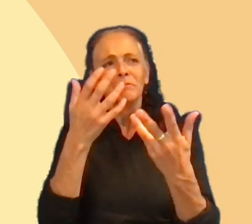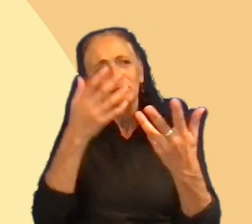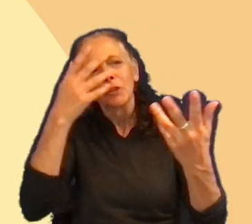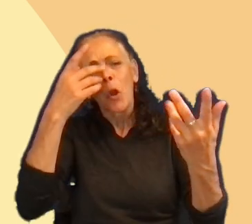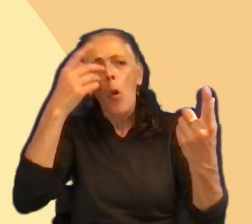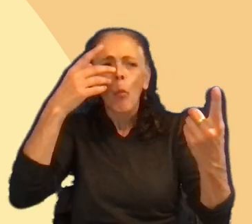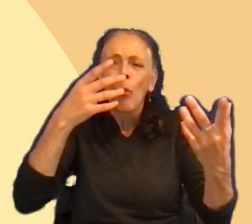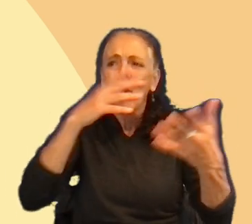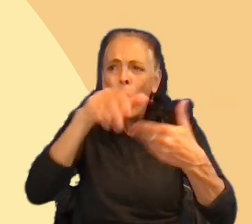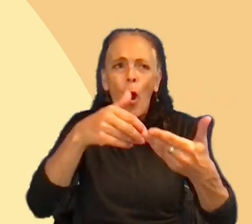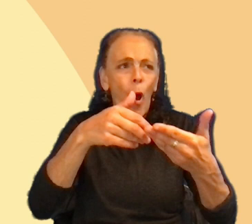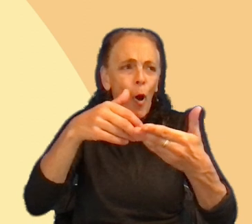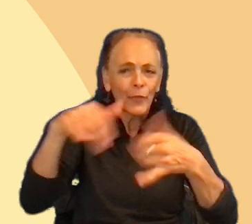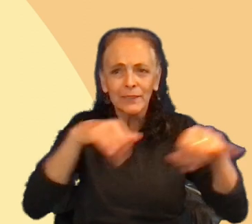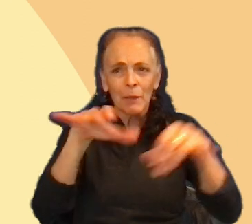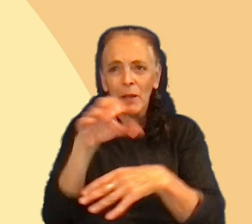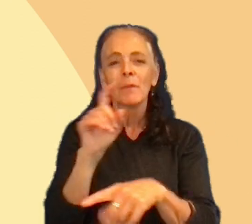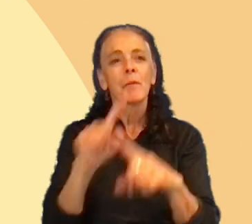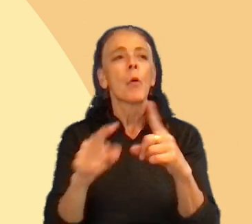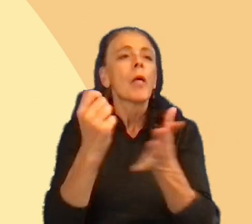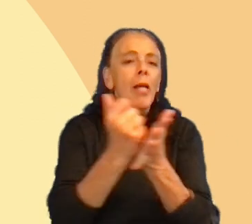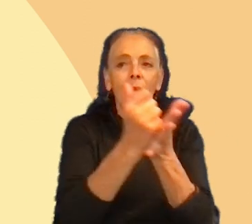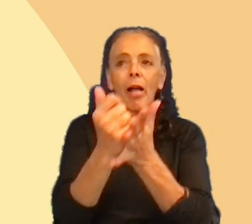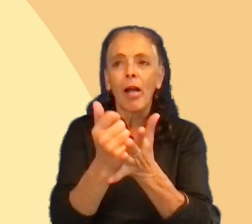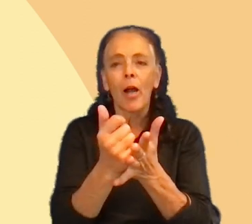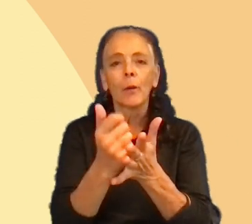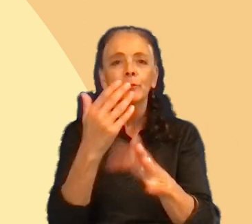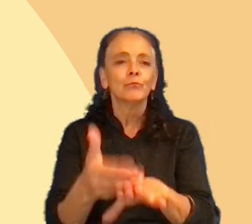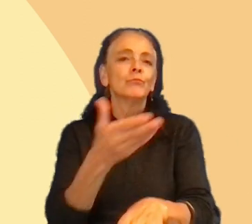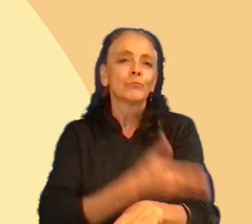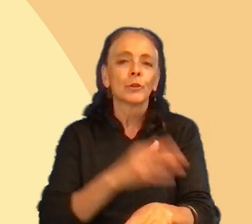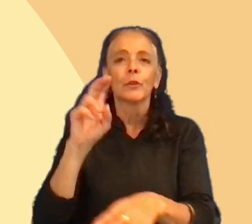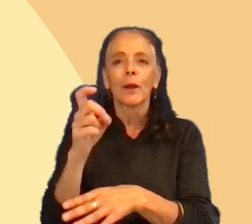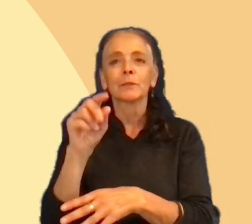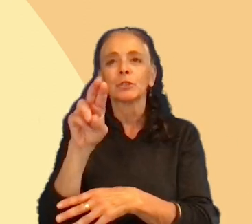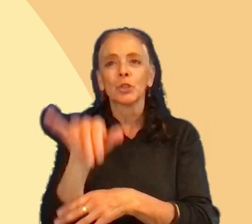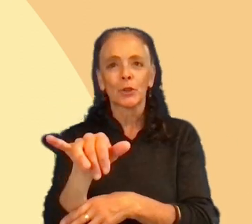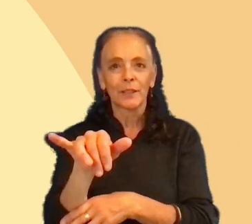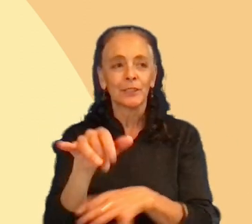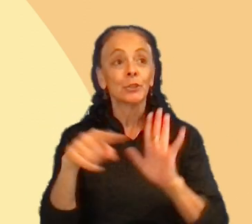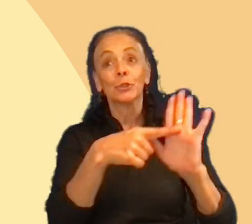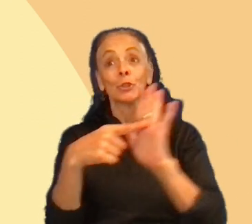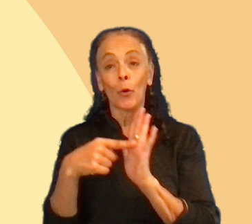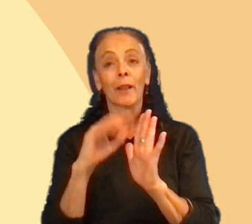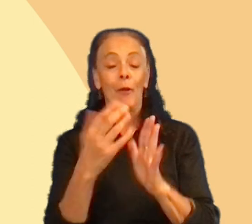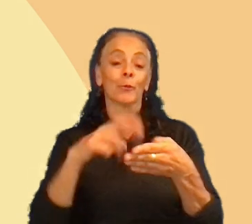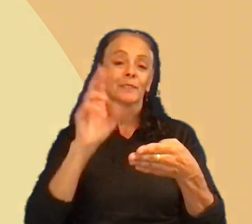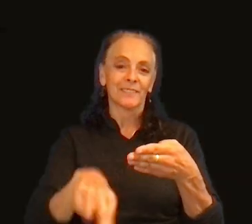same boat as the company. So we can help to raise the UX maturity inside the company showing these results.